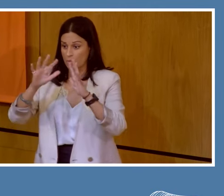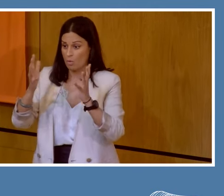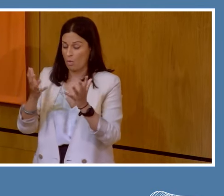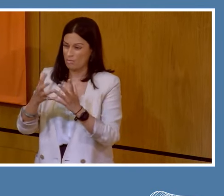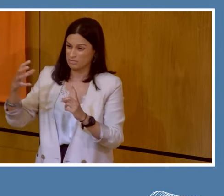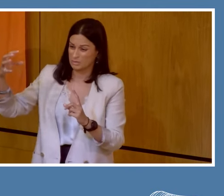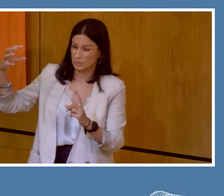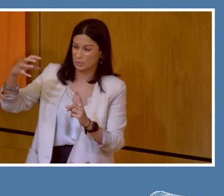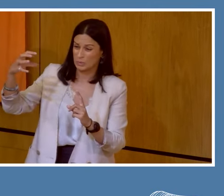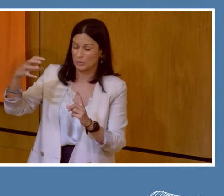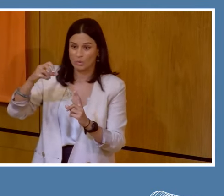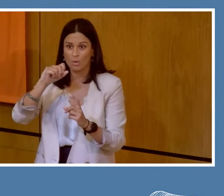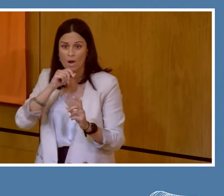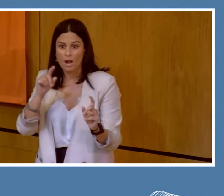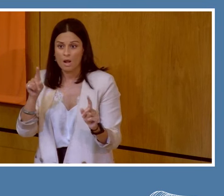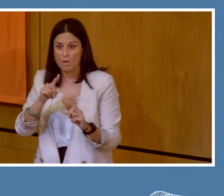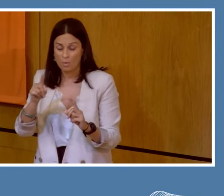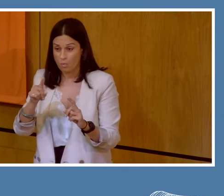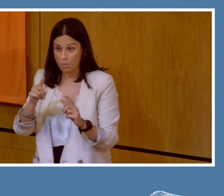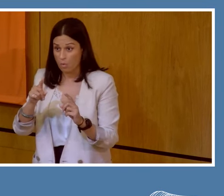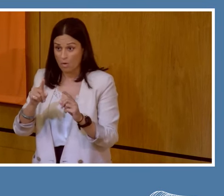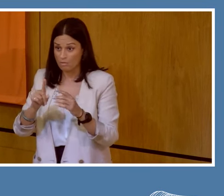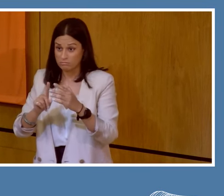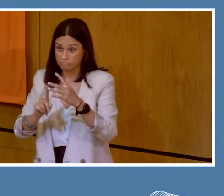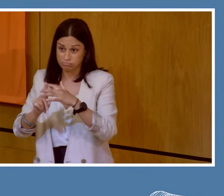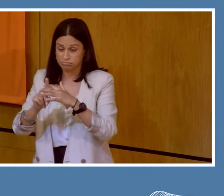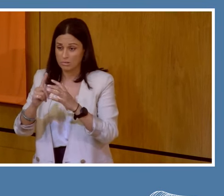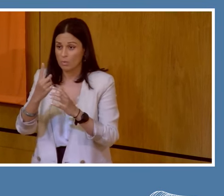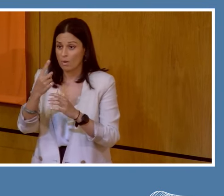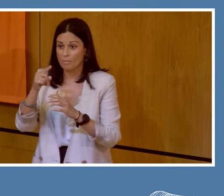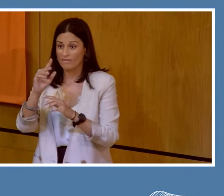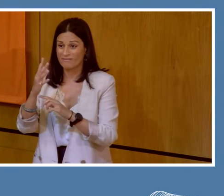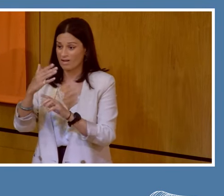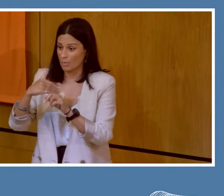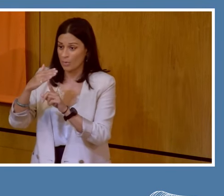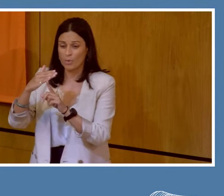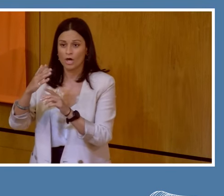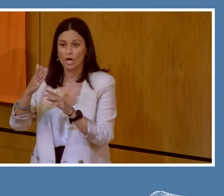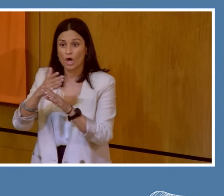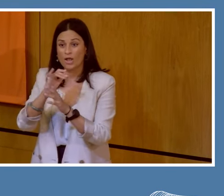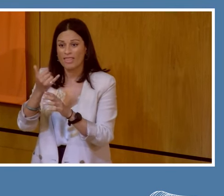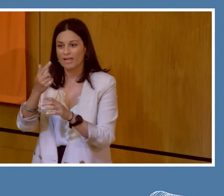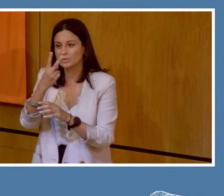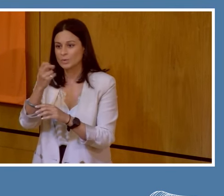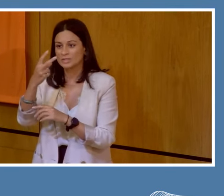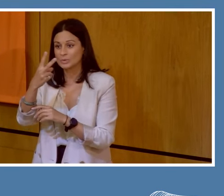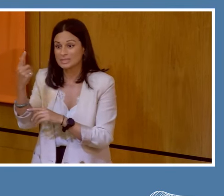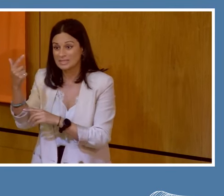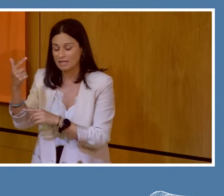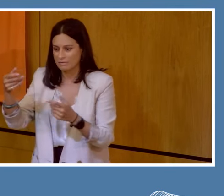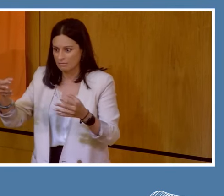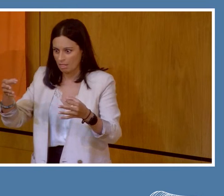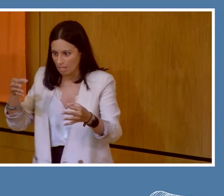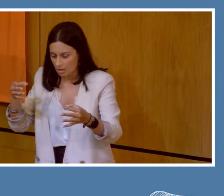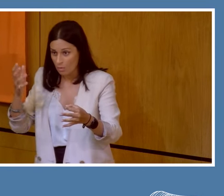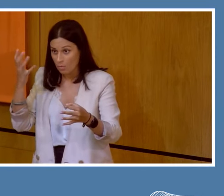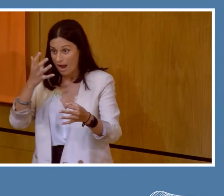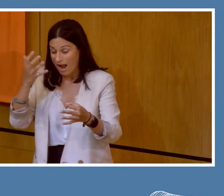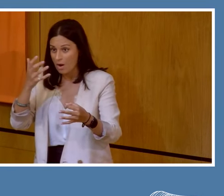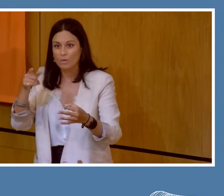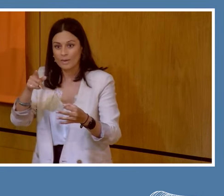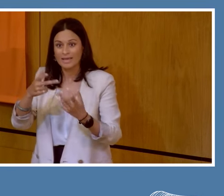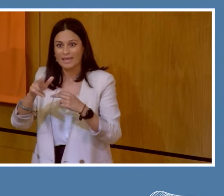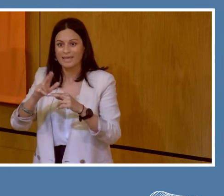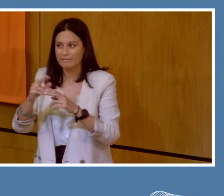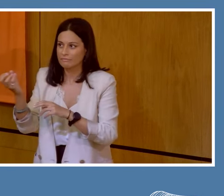warming is set to crash through the guardrail of 1.5 degrees as early as 2027 if emissions continue to